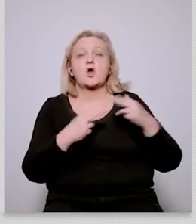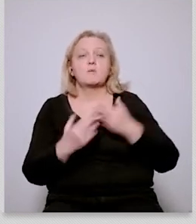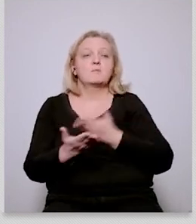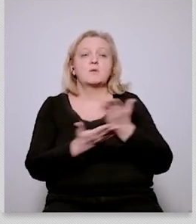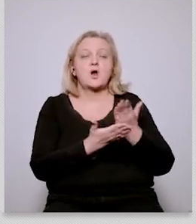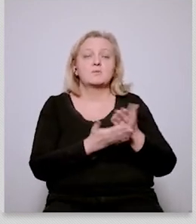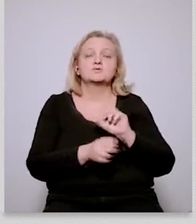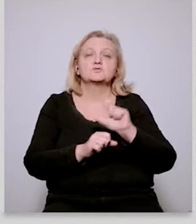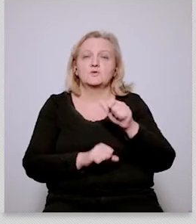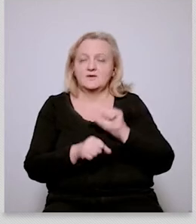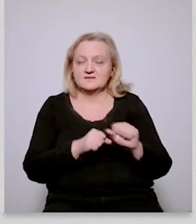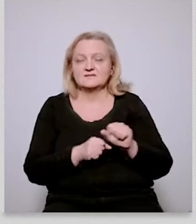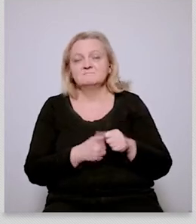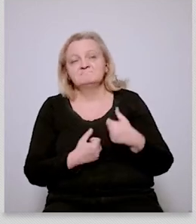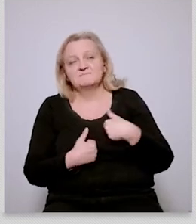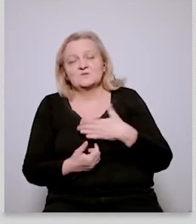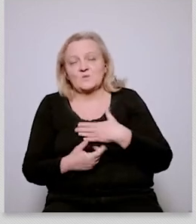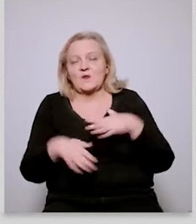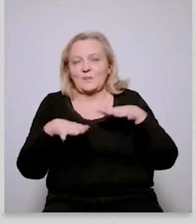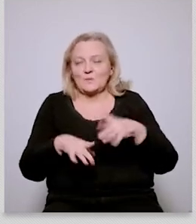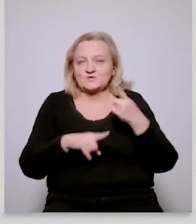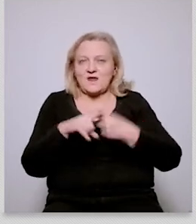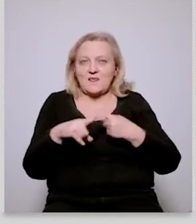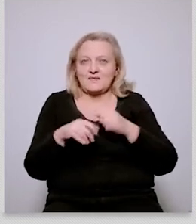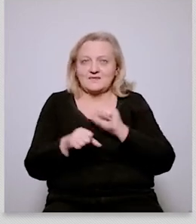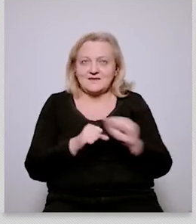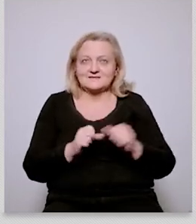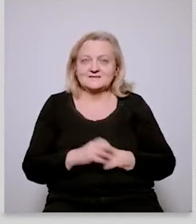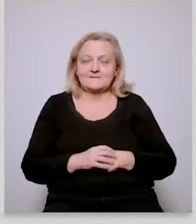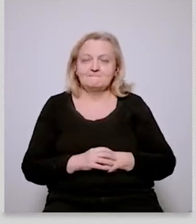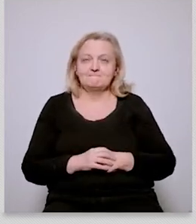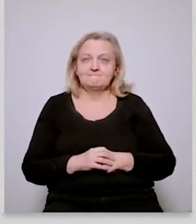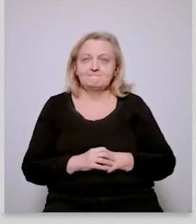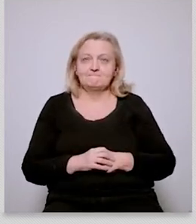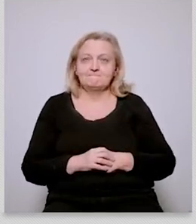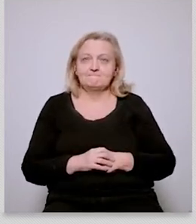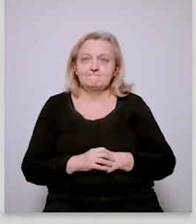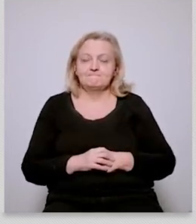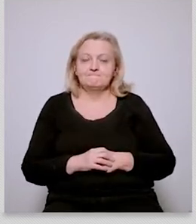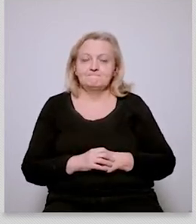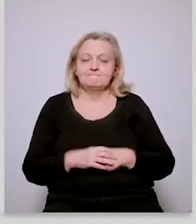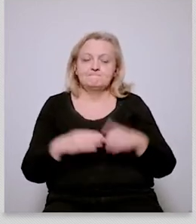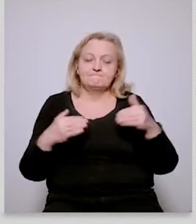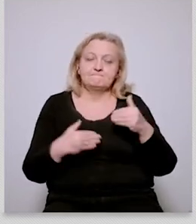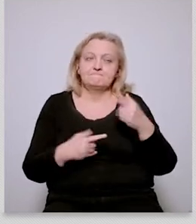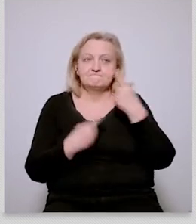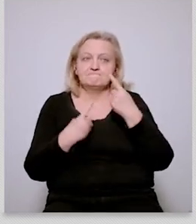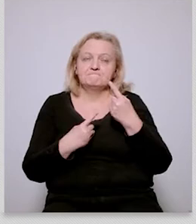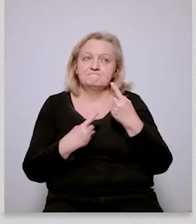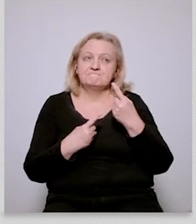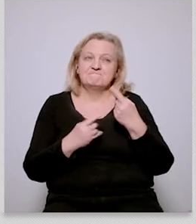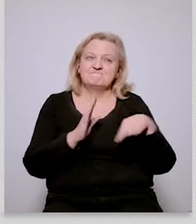points where we can envisage negative social impacts or negative economic impacts or negative impacts on the industry